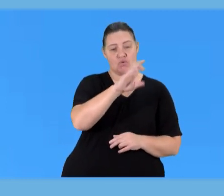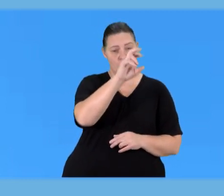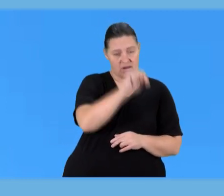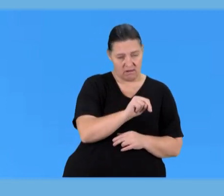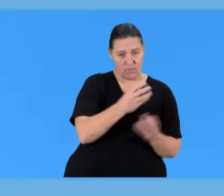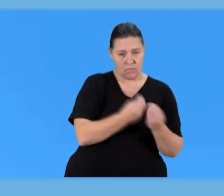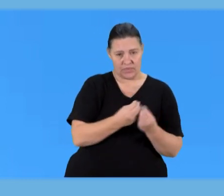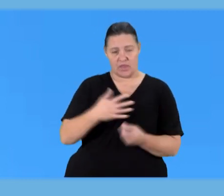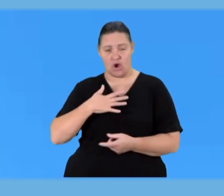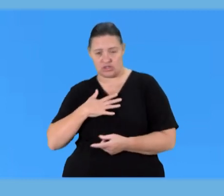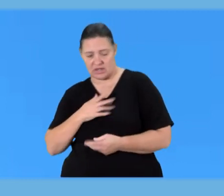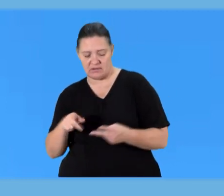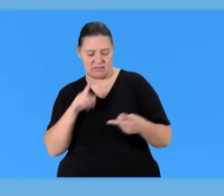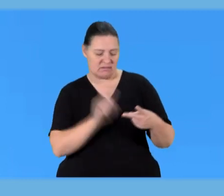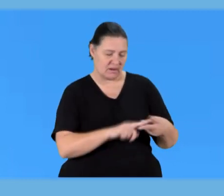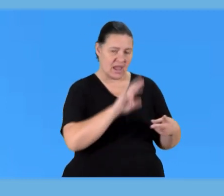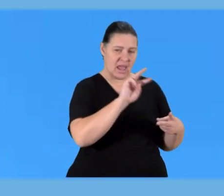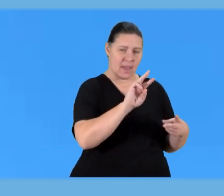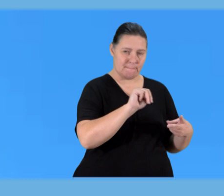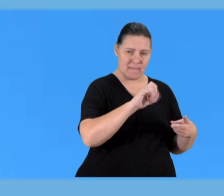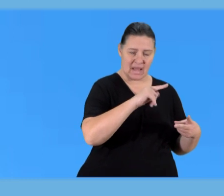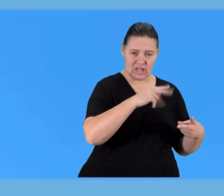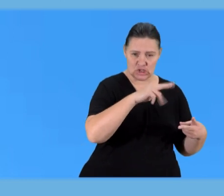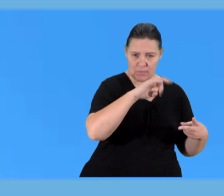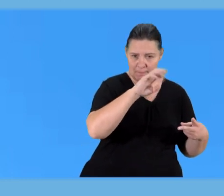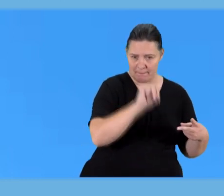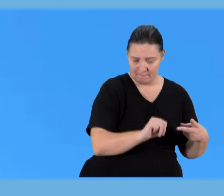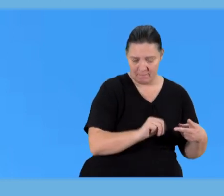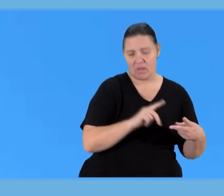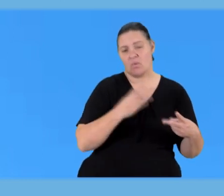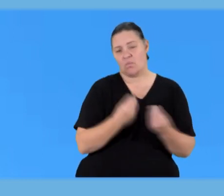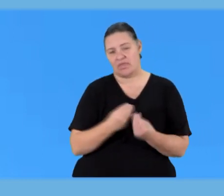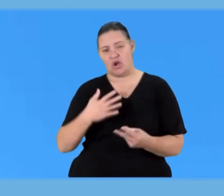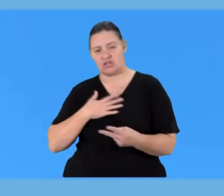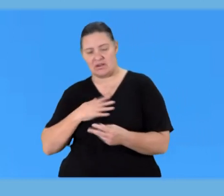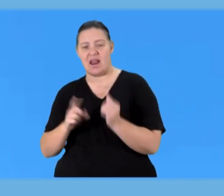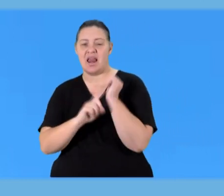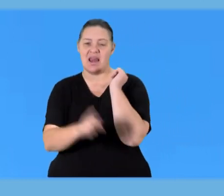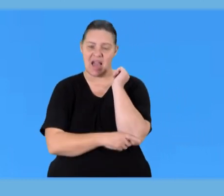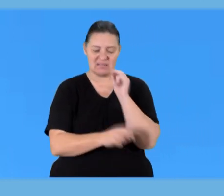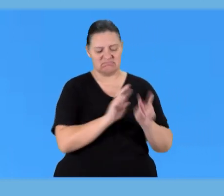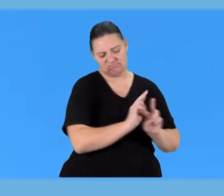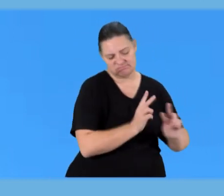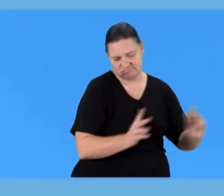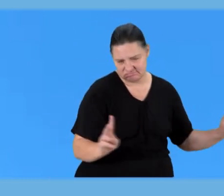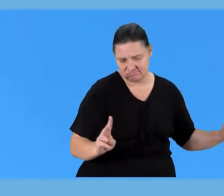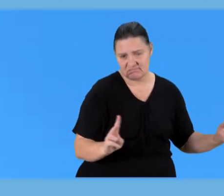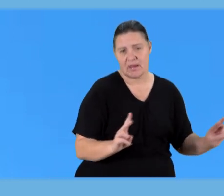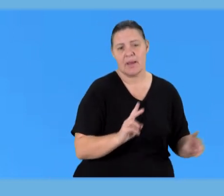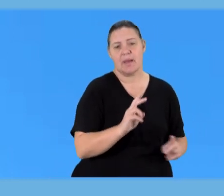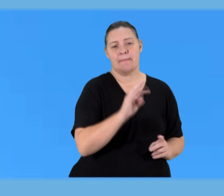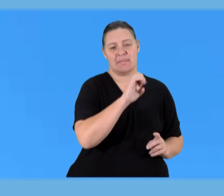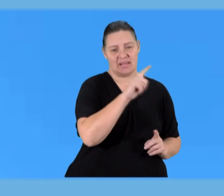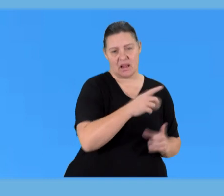with oxygen we looked at the reaction of magnesium with oxygen and then lastly we looked at the general reaction of metals with